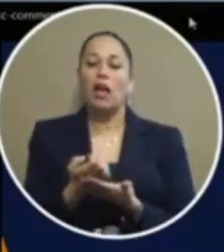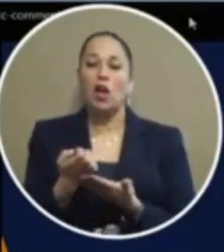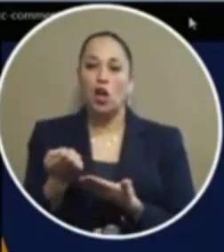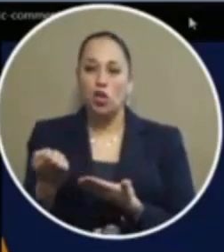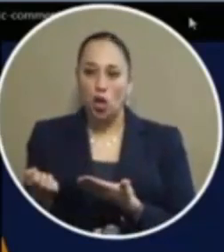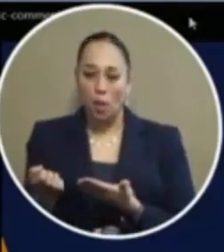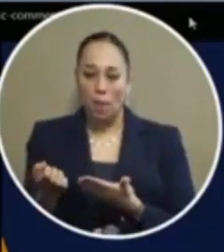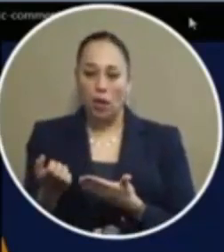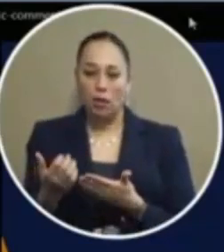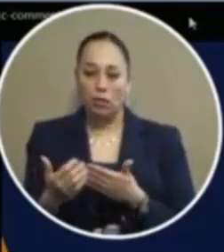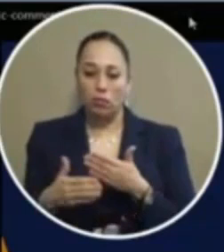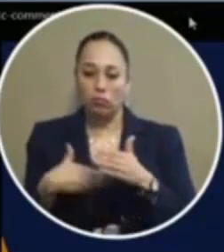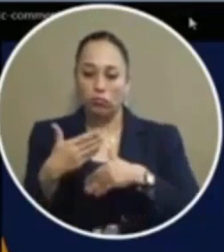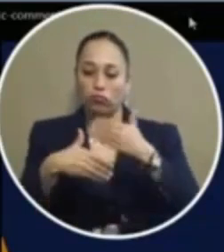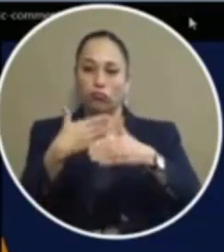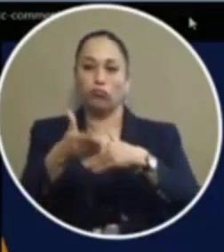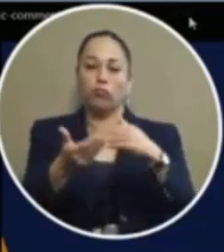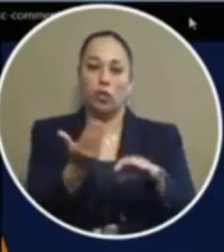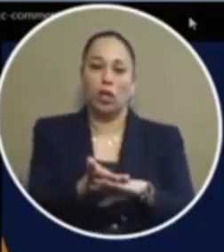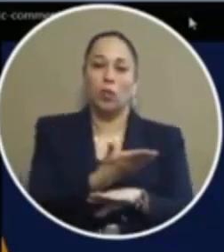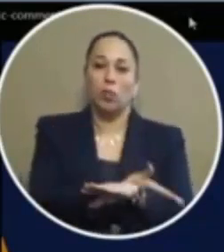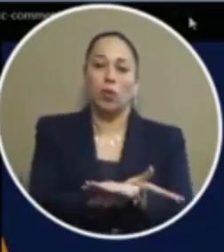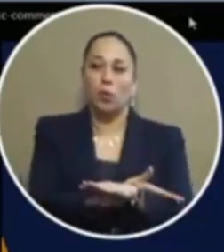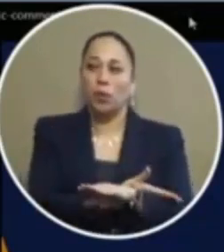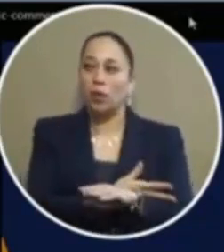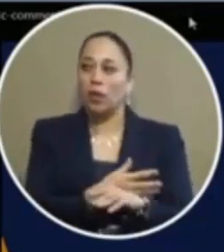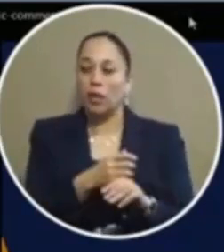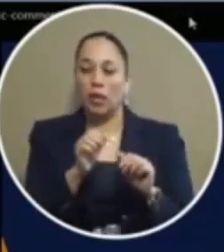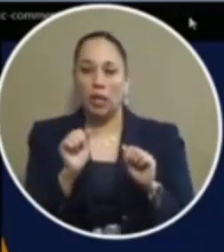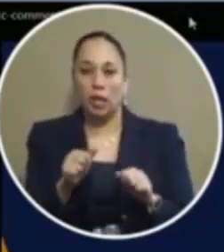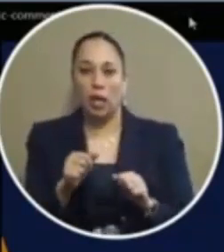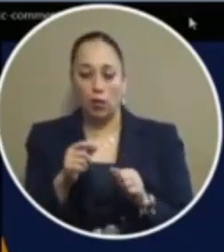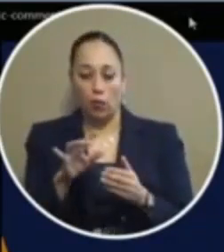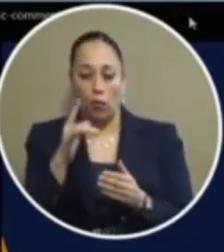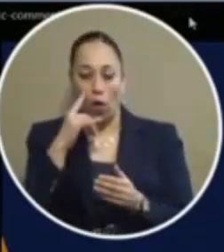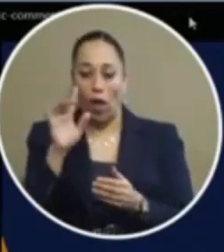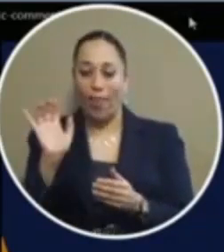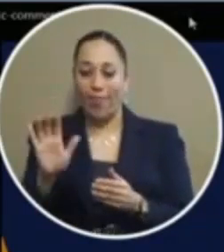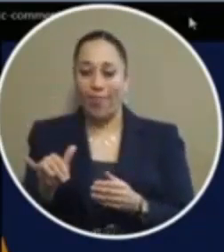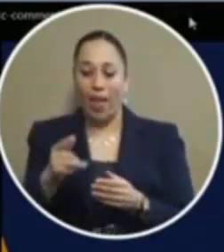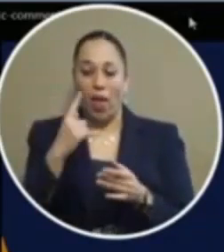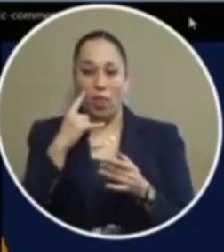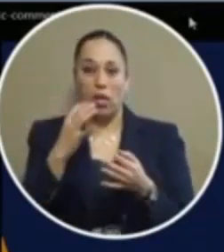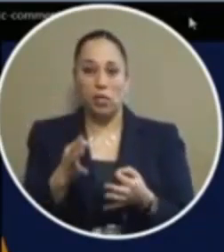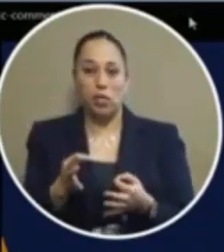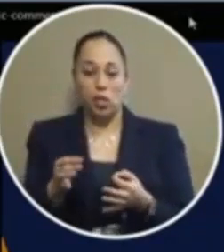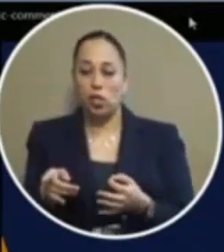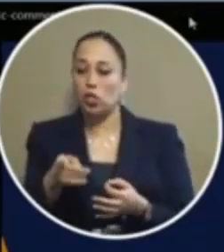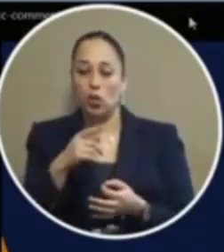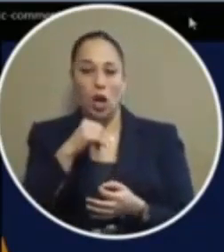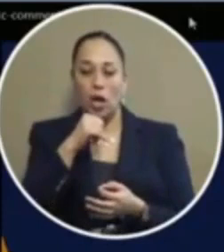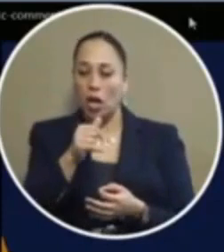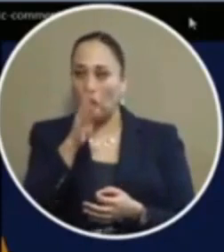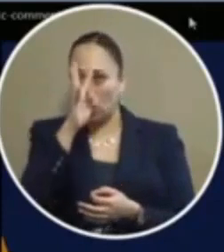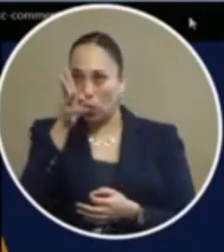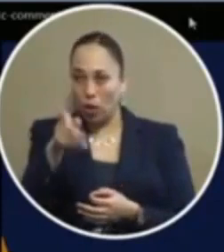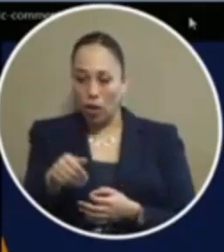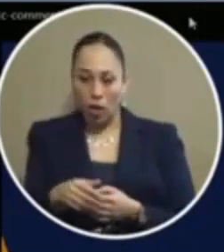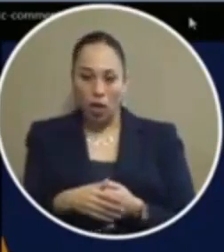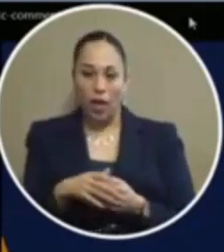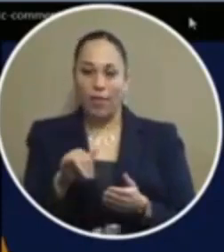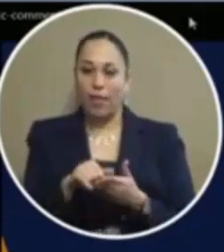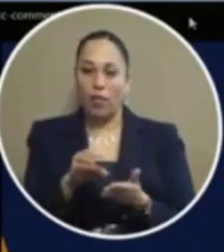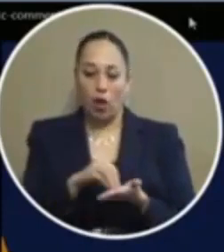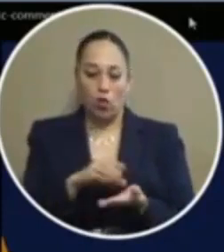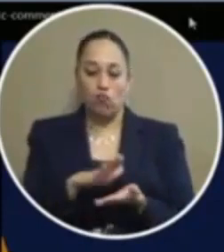prosperity that can uh spurn from this decision um you are not uh creating an arrest record